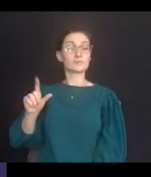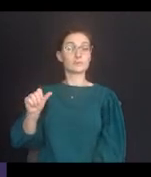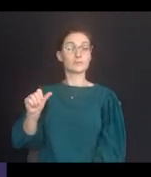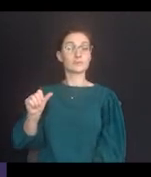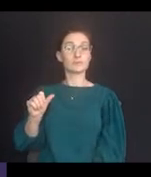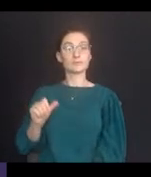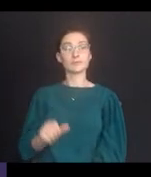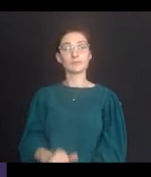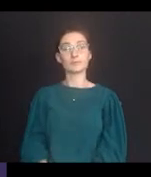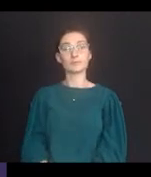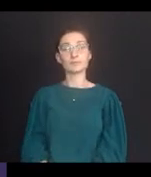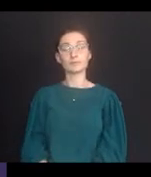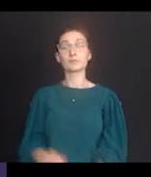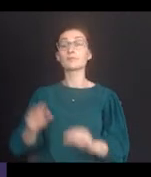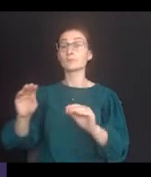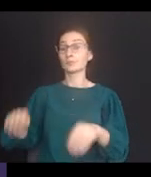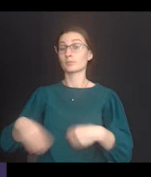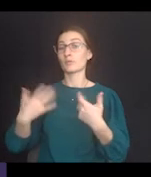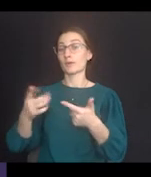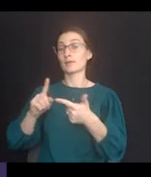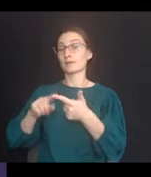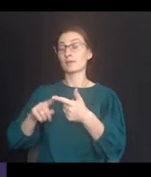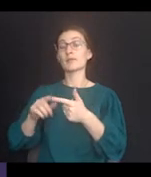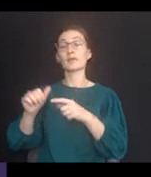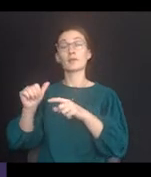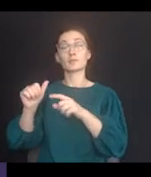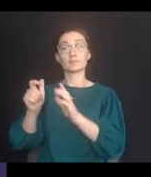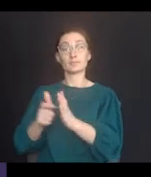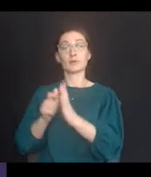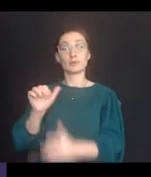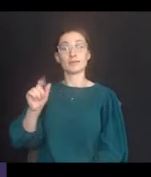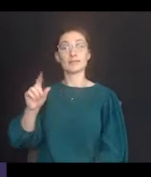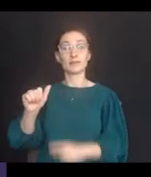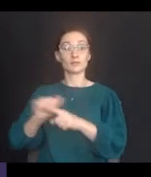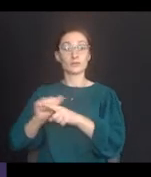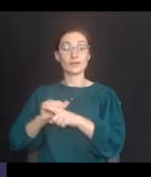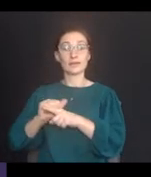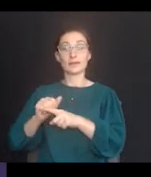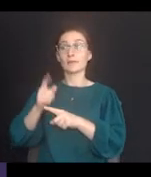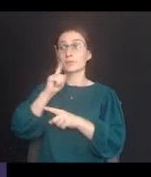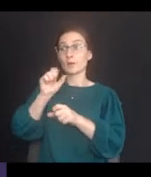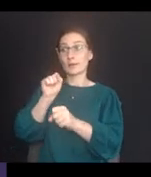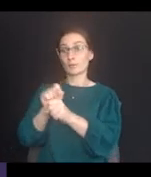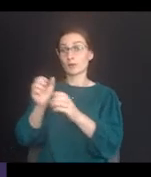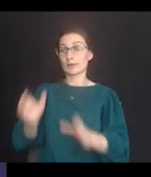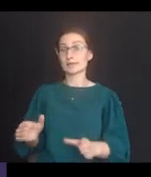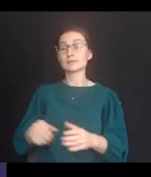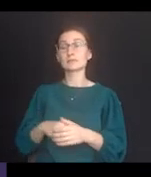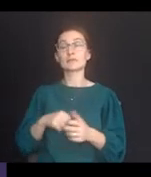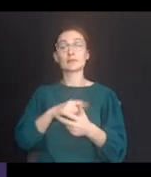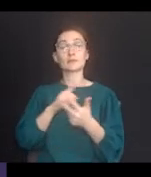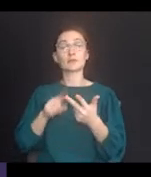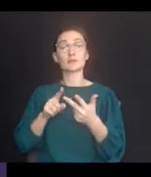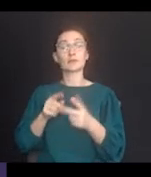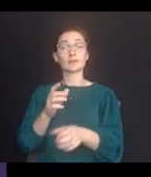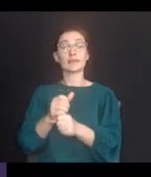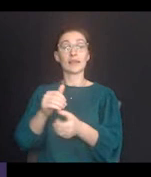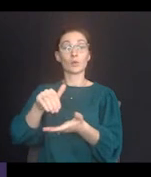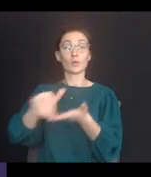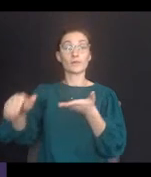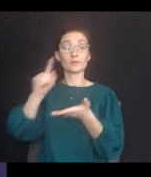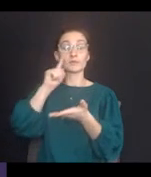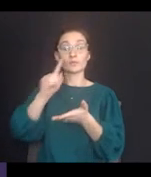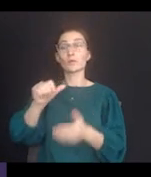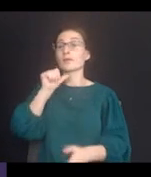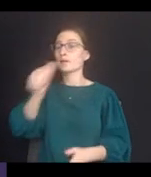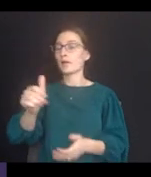disability. Provide mandatory ADA training to employees of the camp and make best efforts to seek waivers for